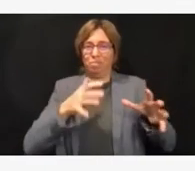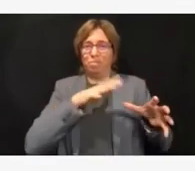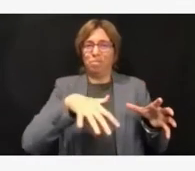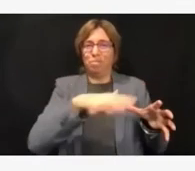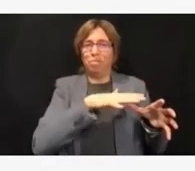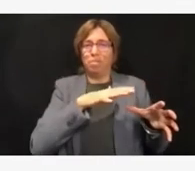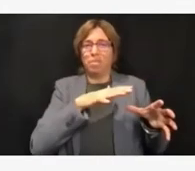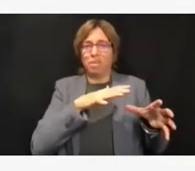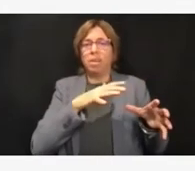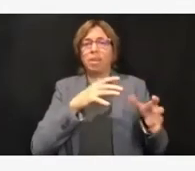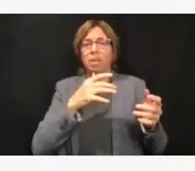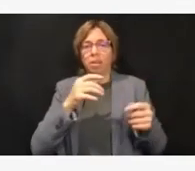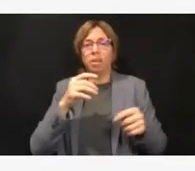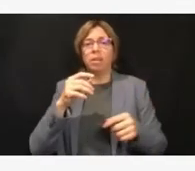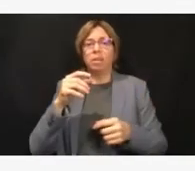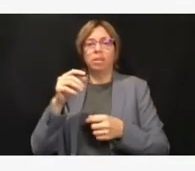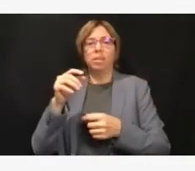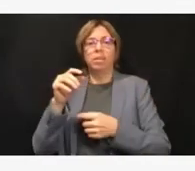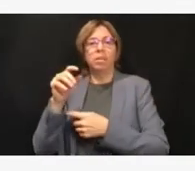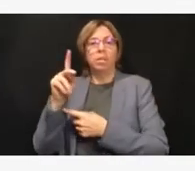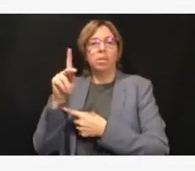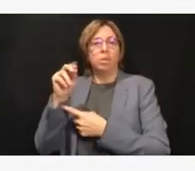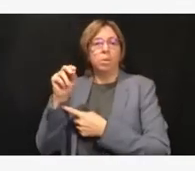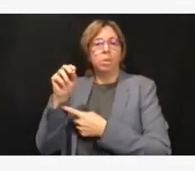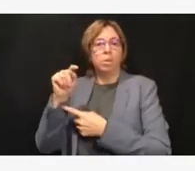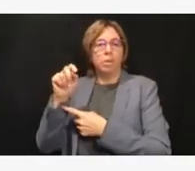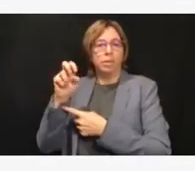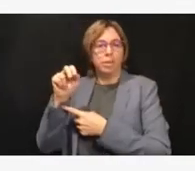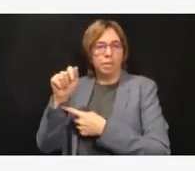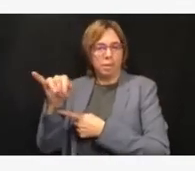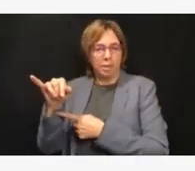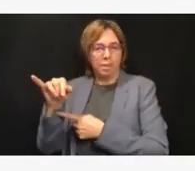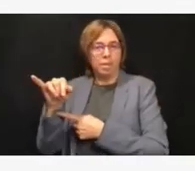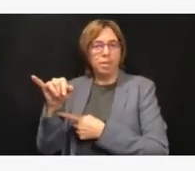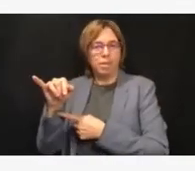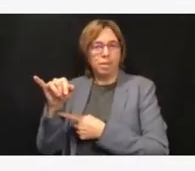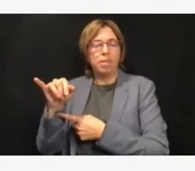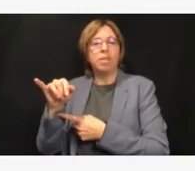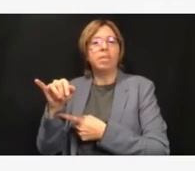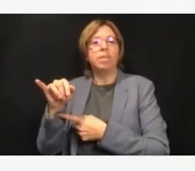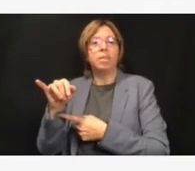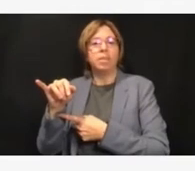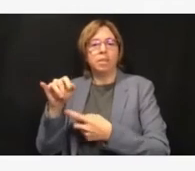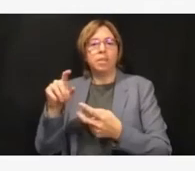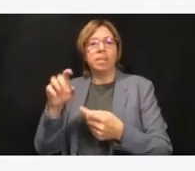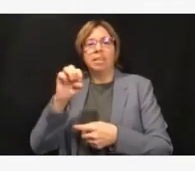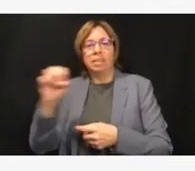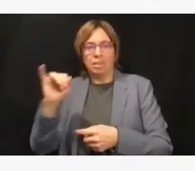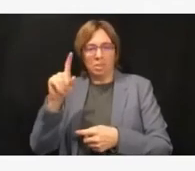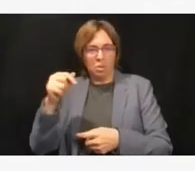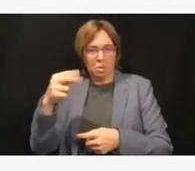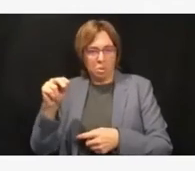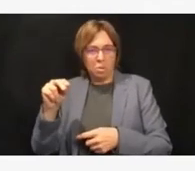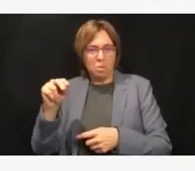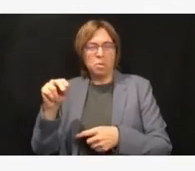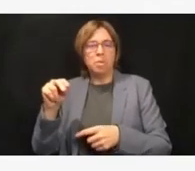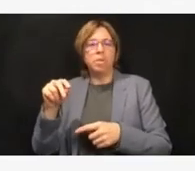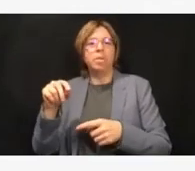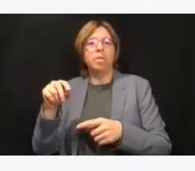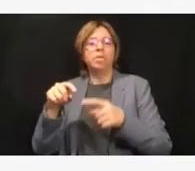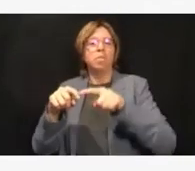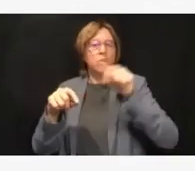Kootenai, Eastern Idaho Regional Medical Center, Portniff, all the critical access hospitals, and our partners at the state.